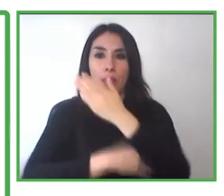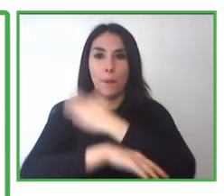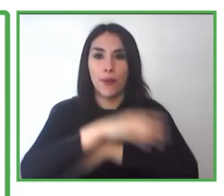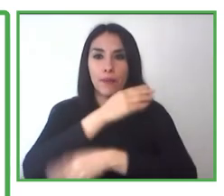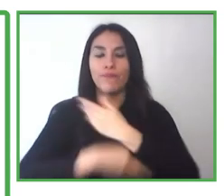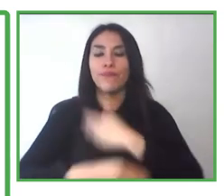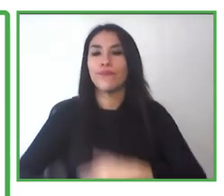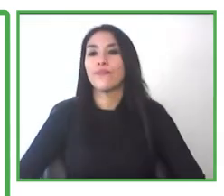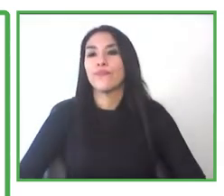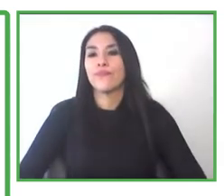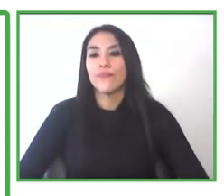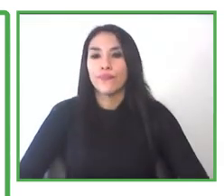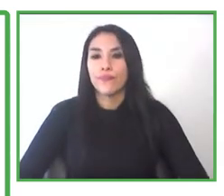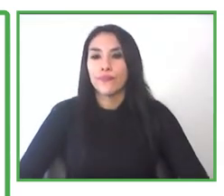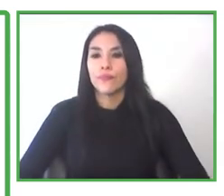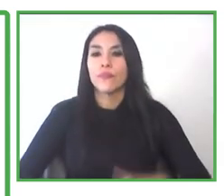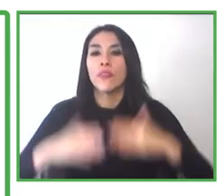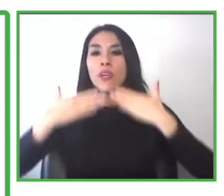disability. Thank you very much.